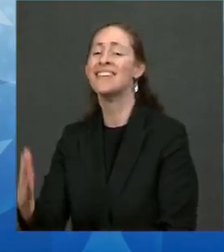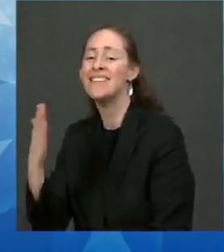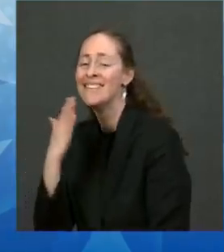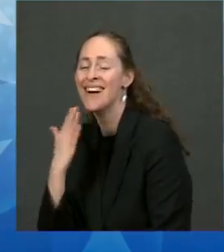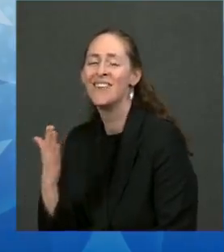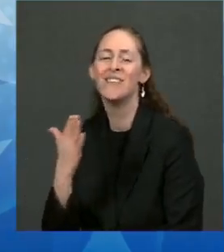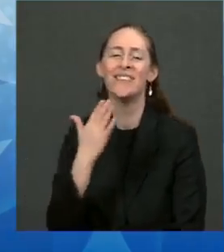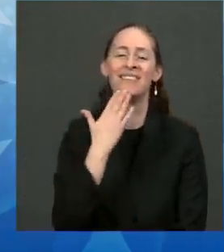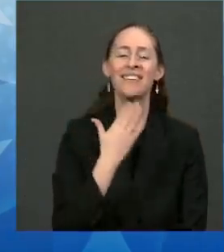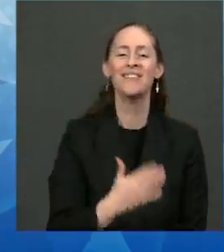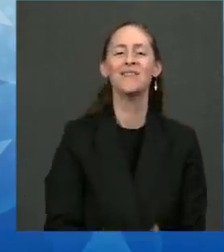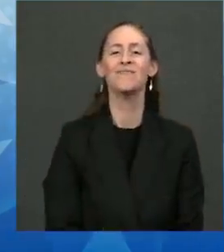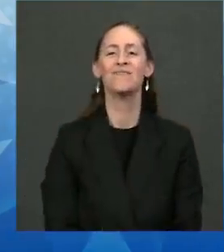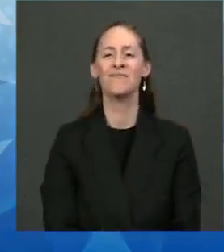All right.